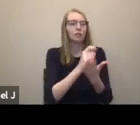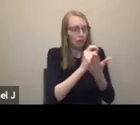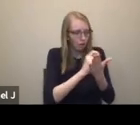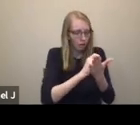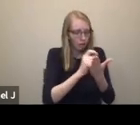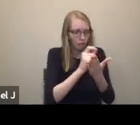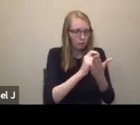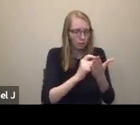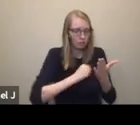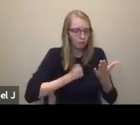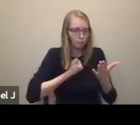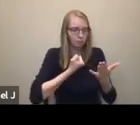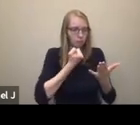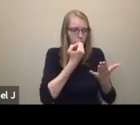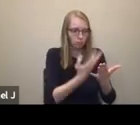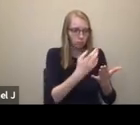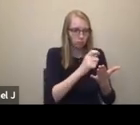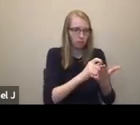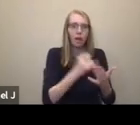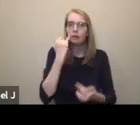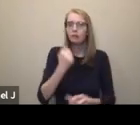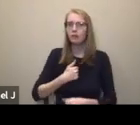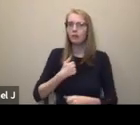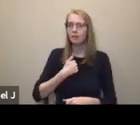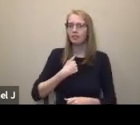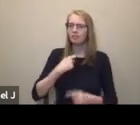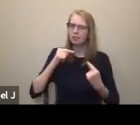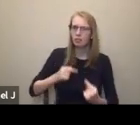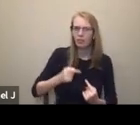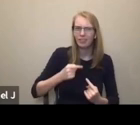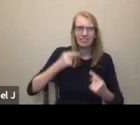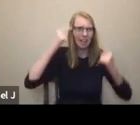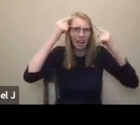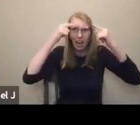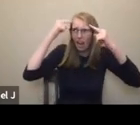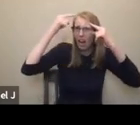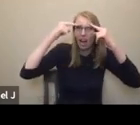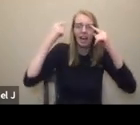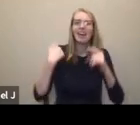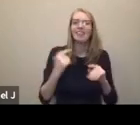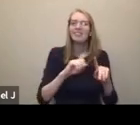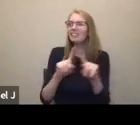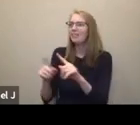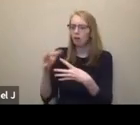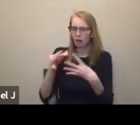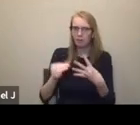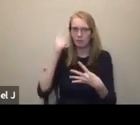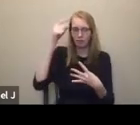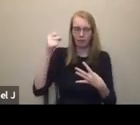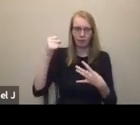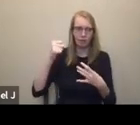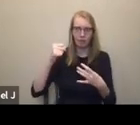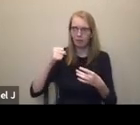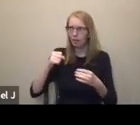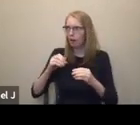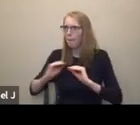I've started, you know, when I'm struggling to process or handle a certain situation, find my different ways of doodling. And I think that kind of translates nicely into